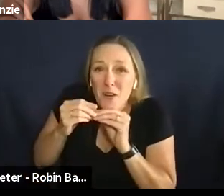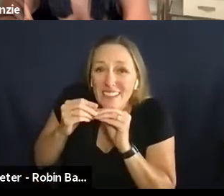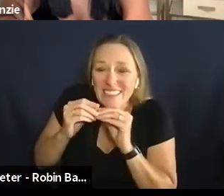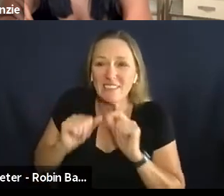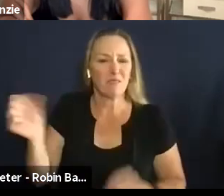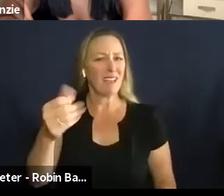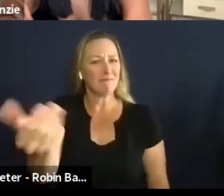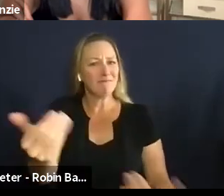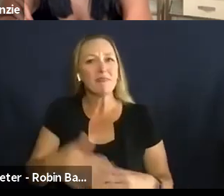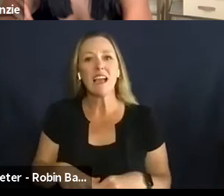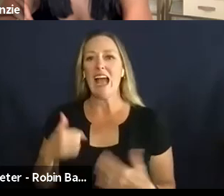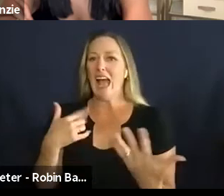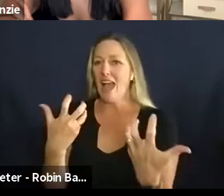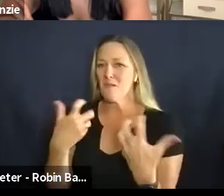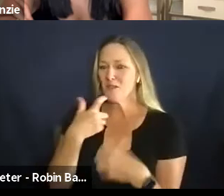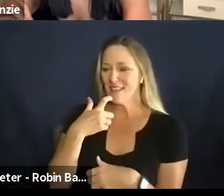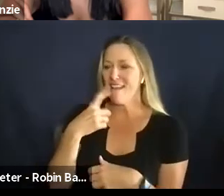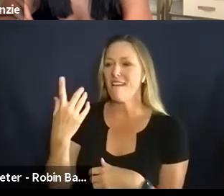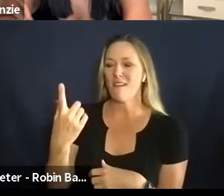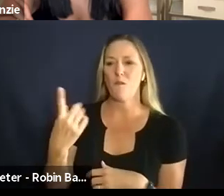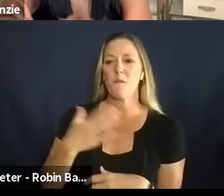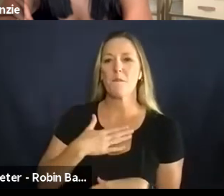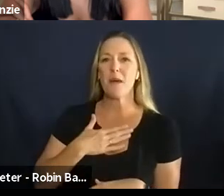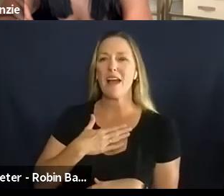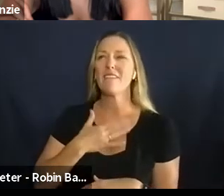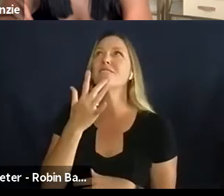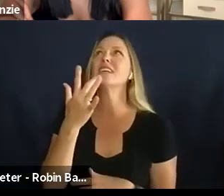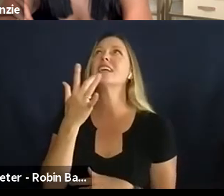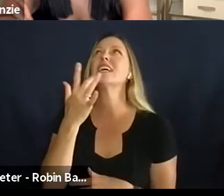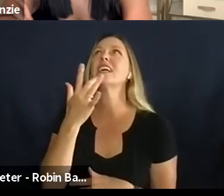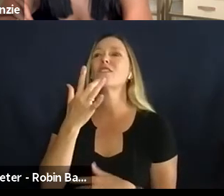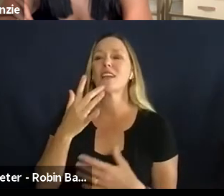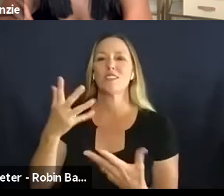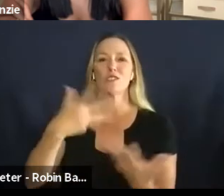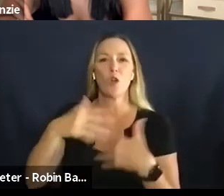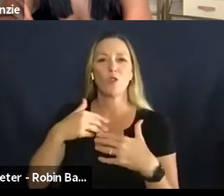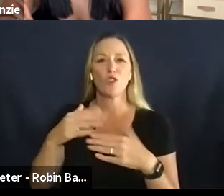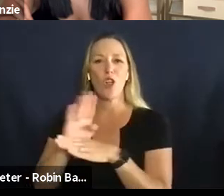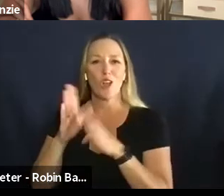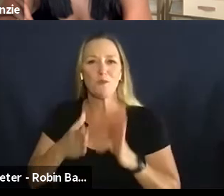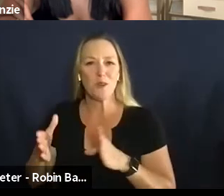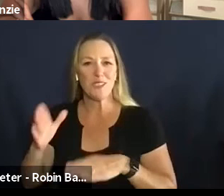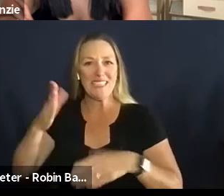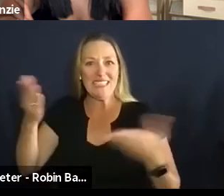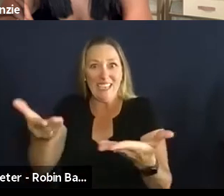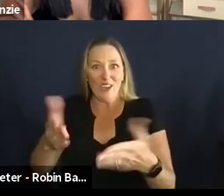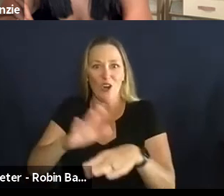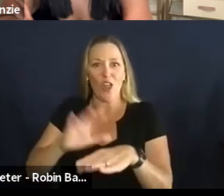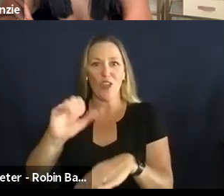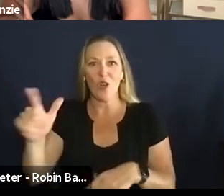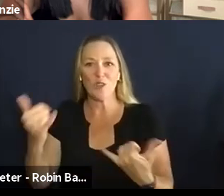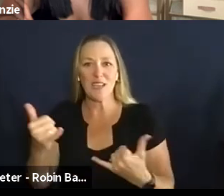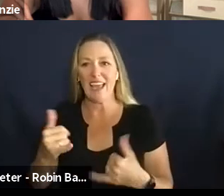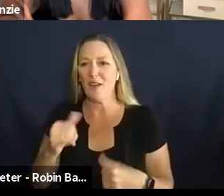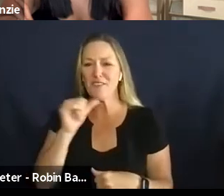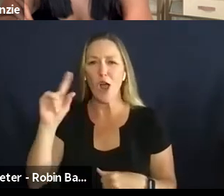before i just wanted to say that one of my my favorite social entrepreneurs is on the call today we haven't really got to hear much of your story lizzie